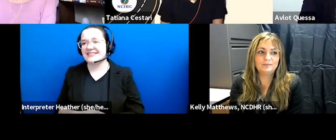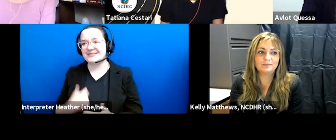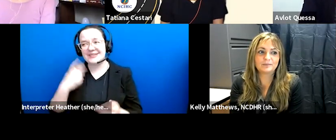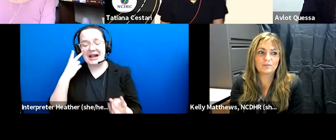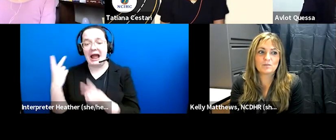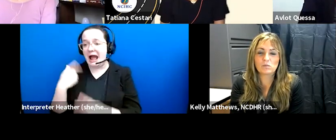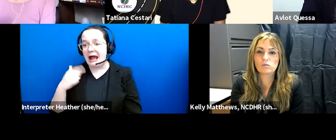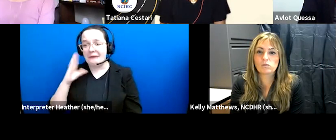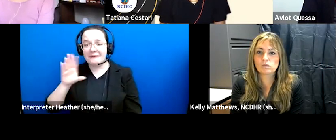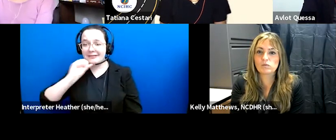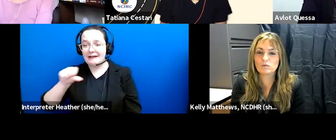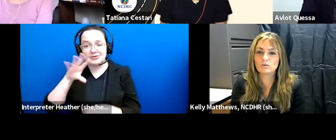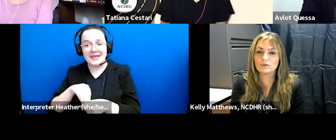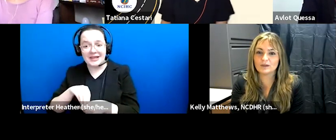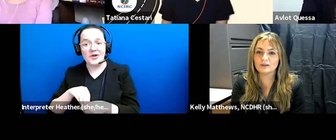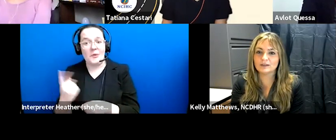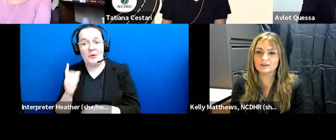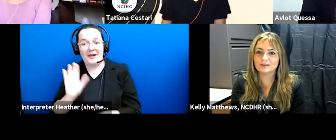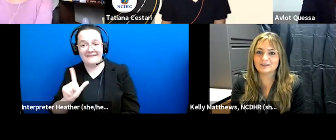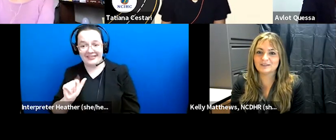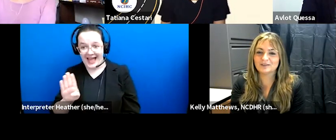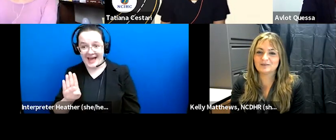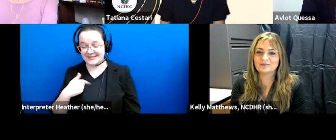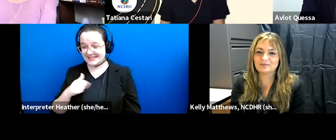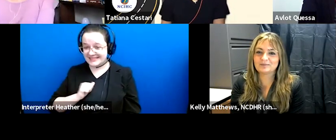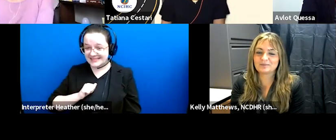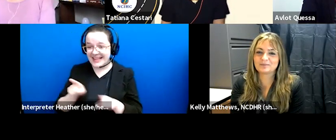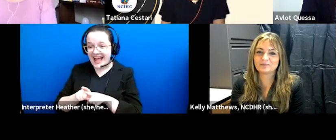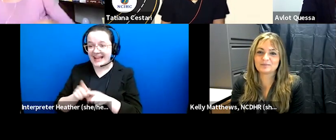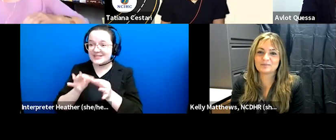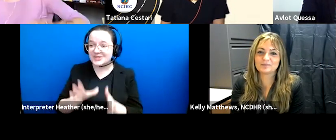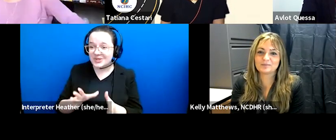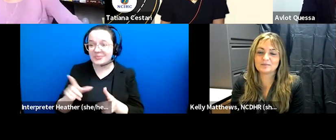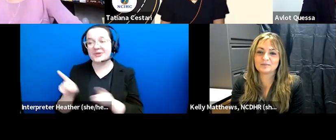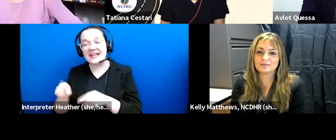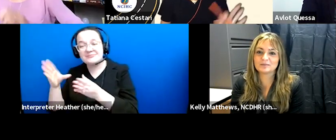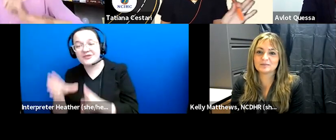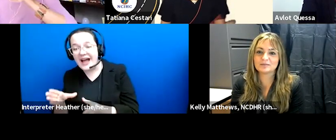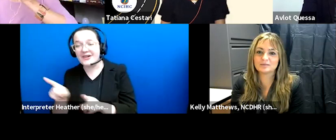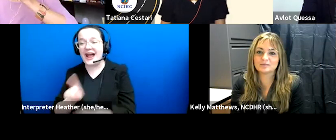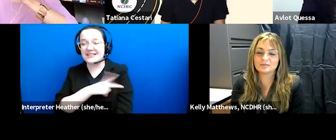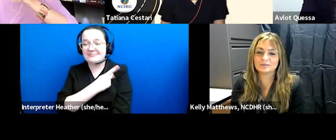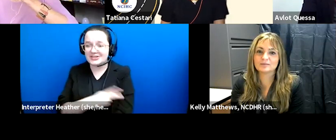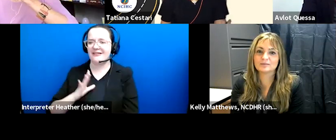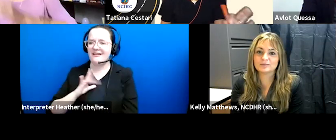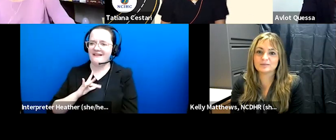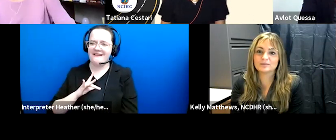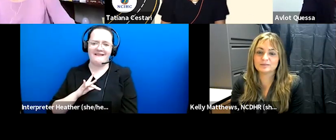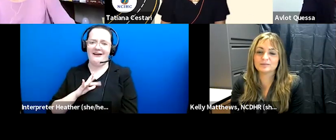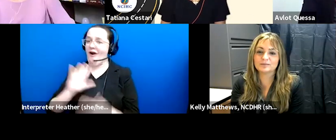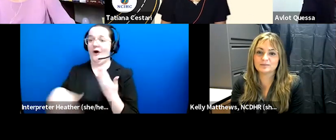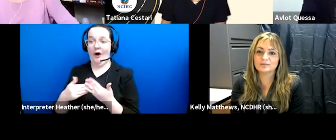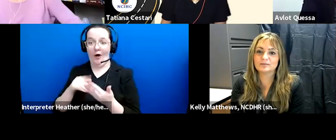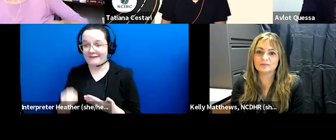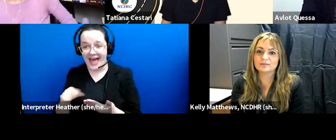one of those labs as an interpreter as a provider as a patient all of the above